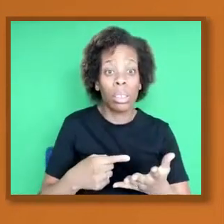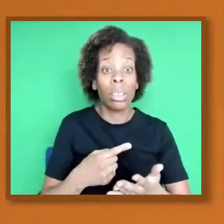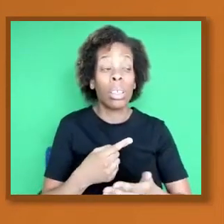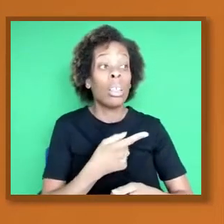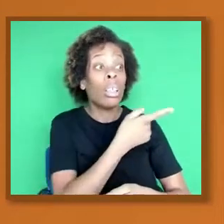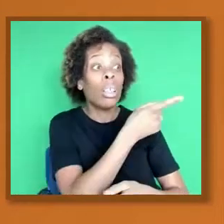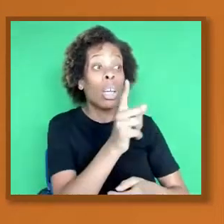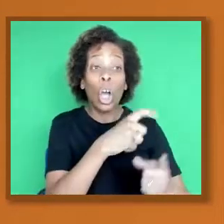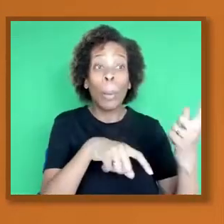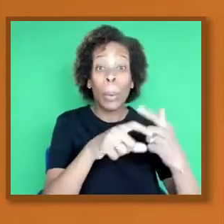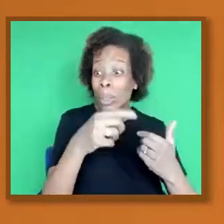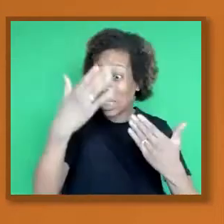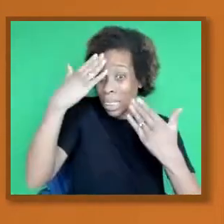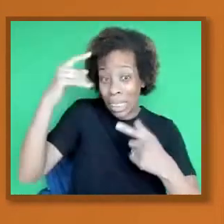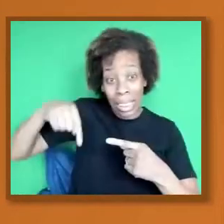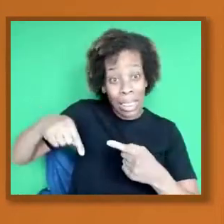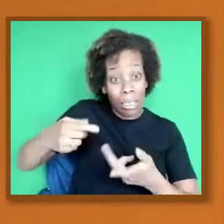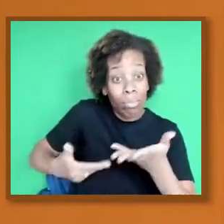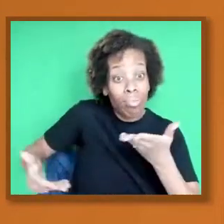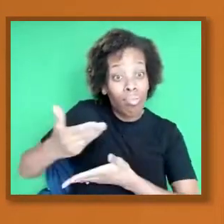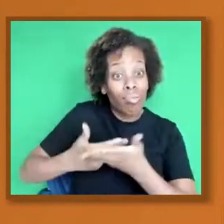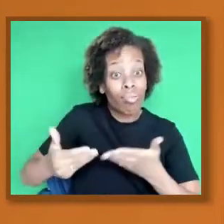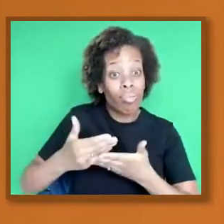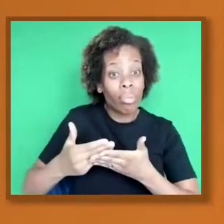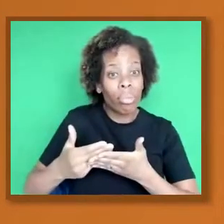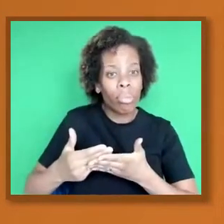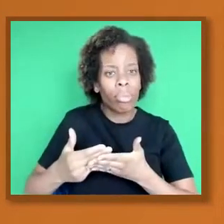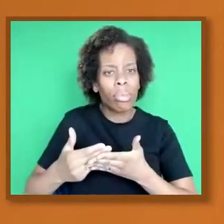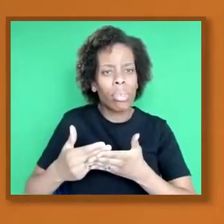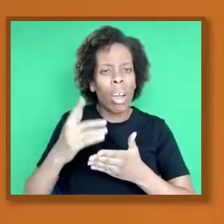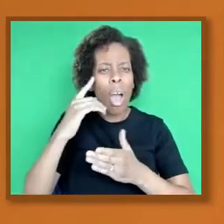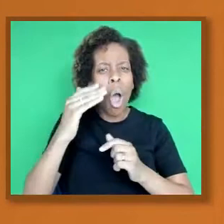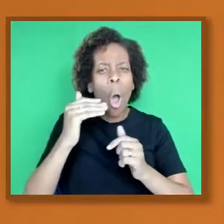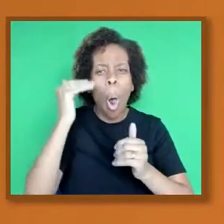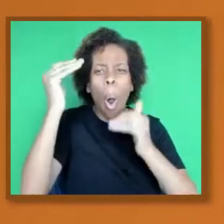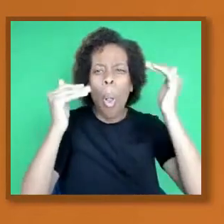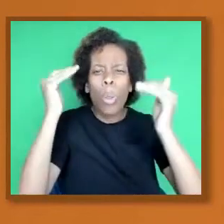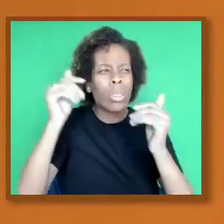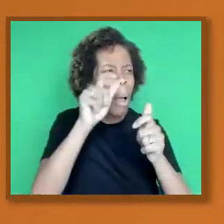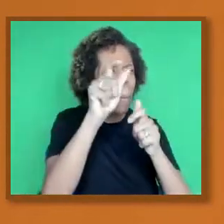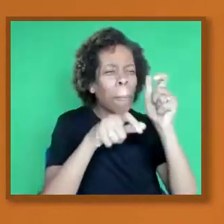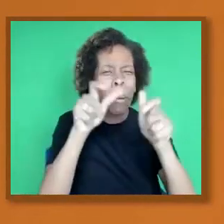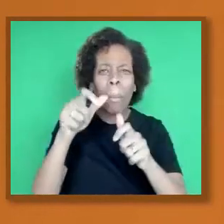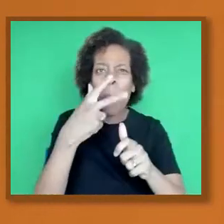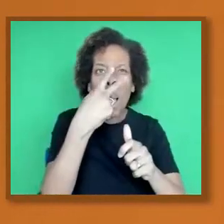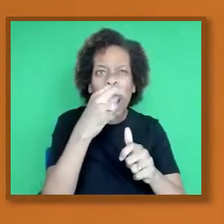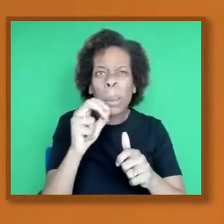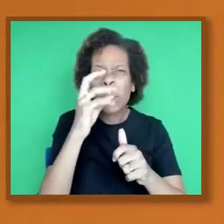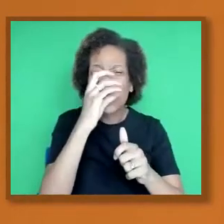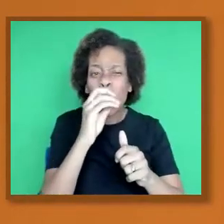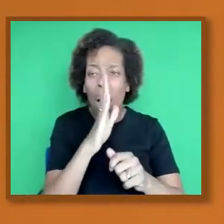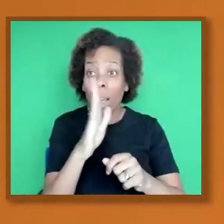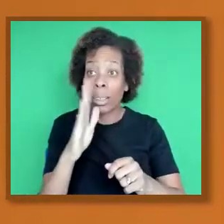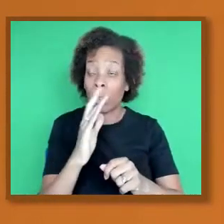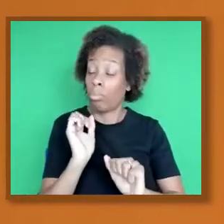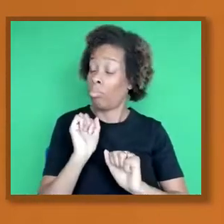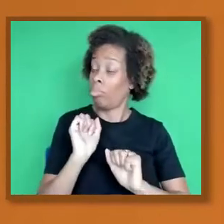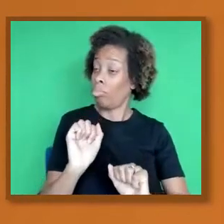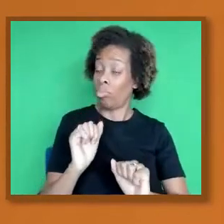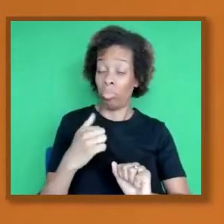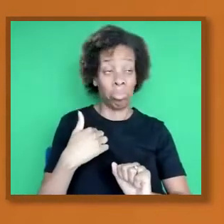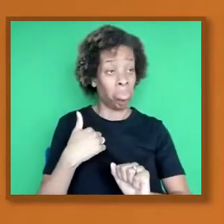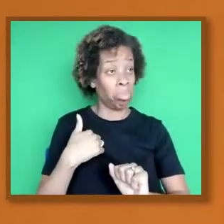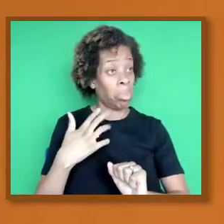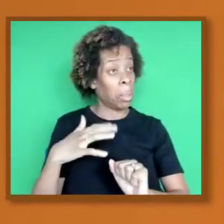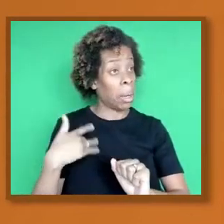I hear it from the older generation, people in their 80s who will not take the vaccine, who have lived through, you know, their